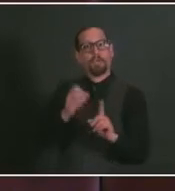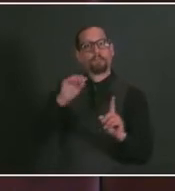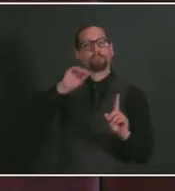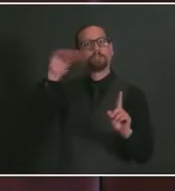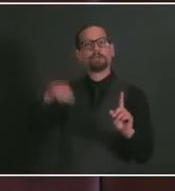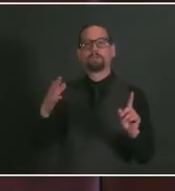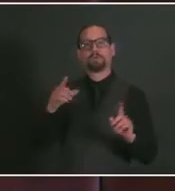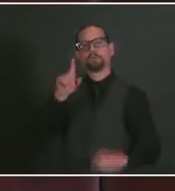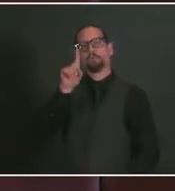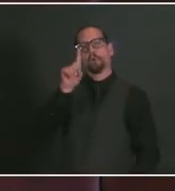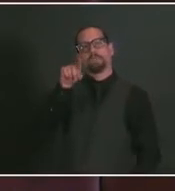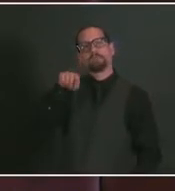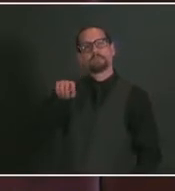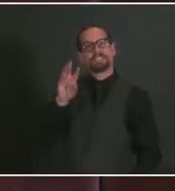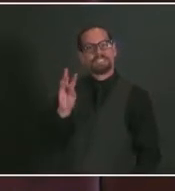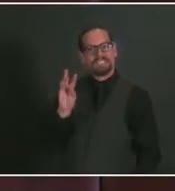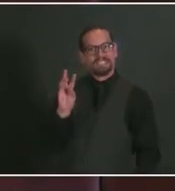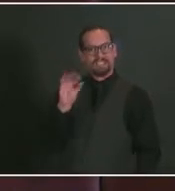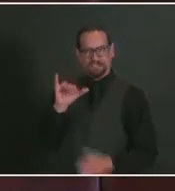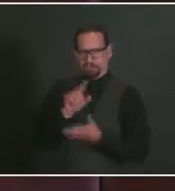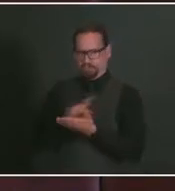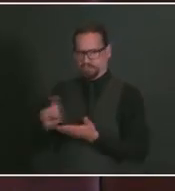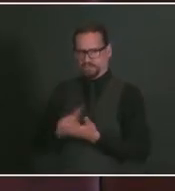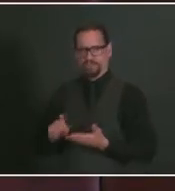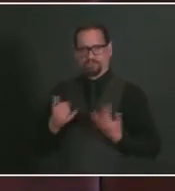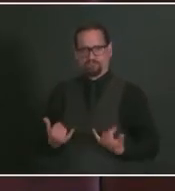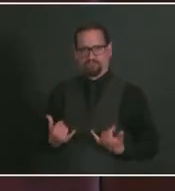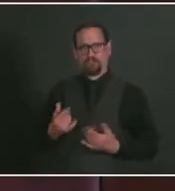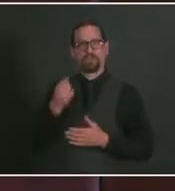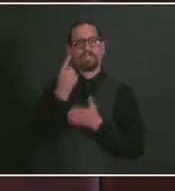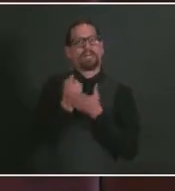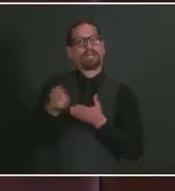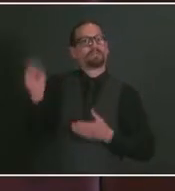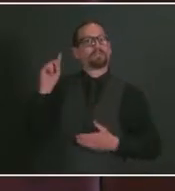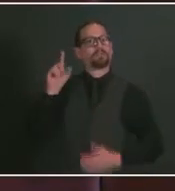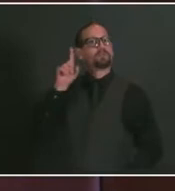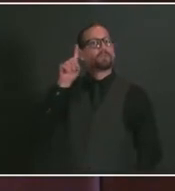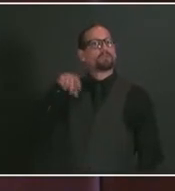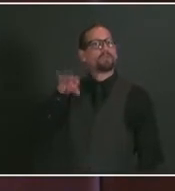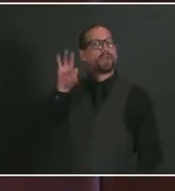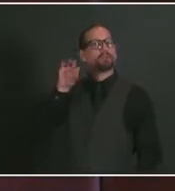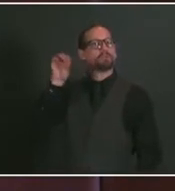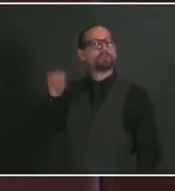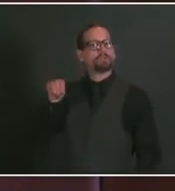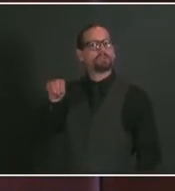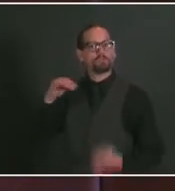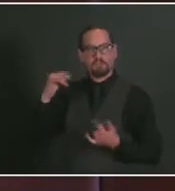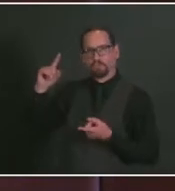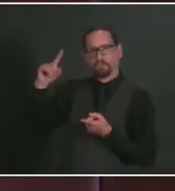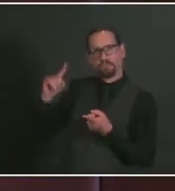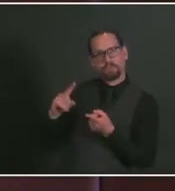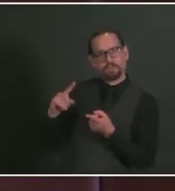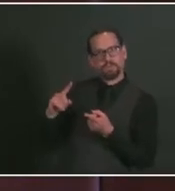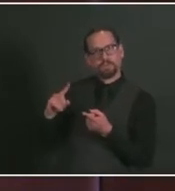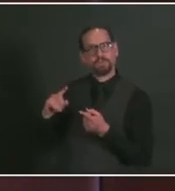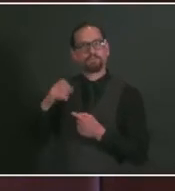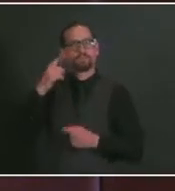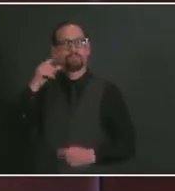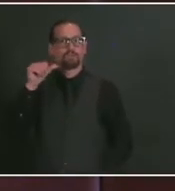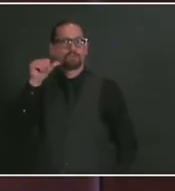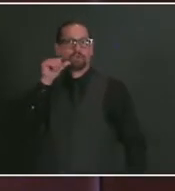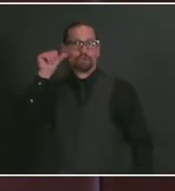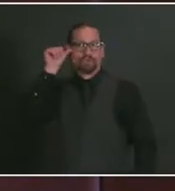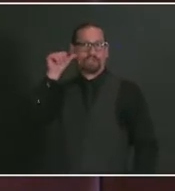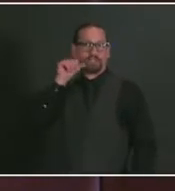previous week. And in fact, yesterday, I was just notified, our percent positivity is 1.1%. So we're definitely in a good